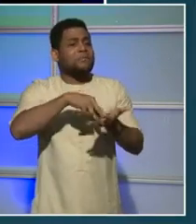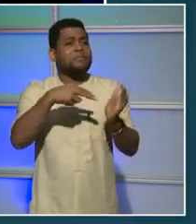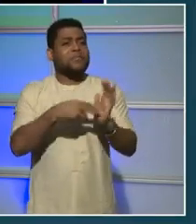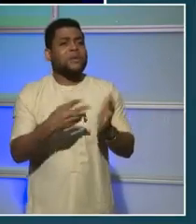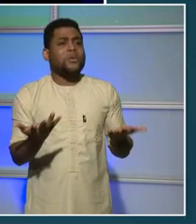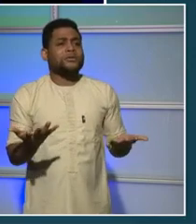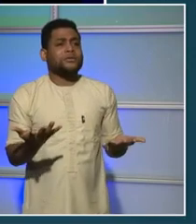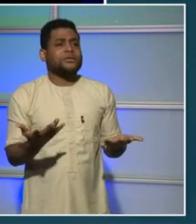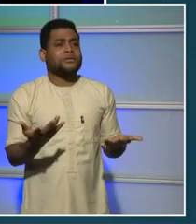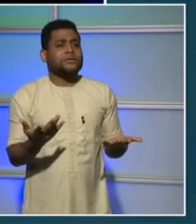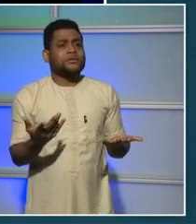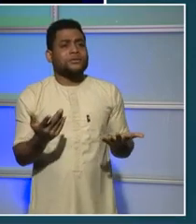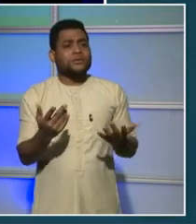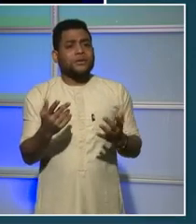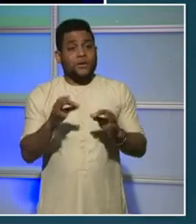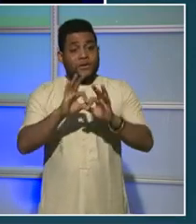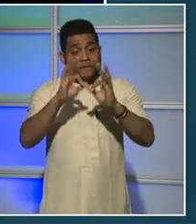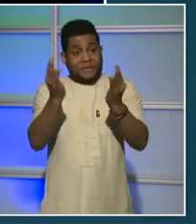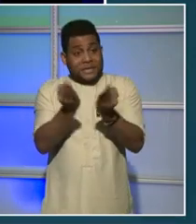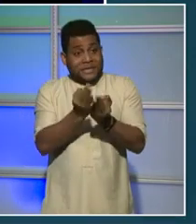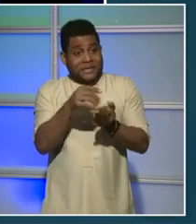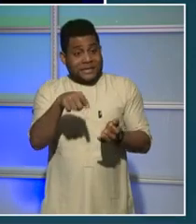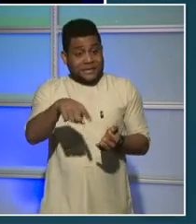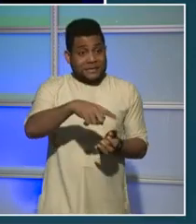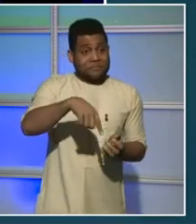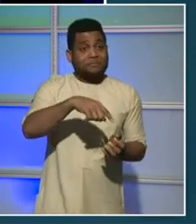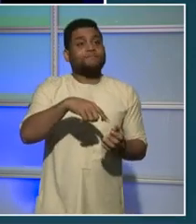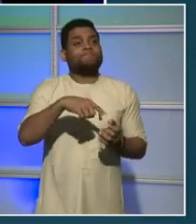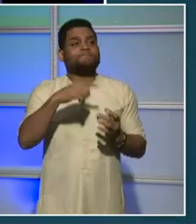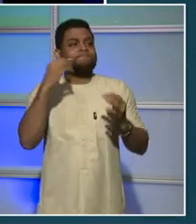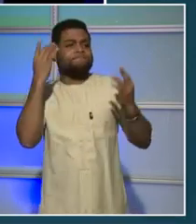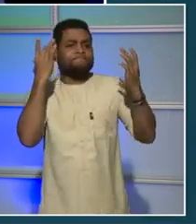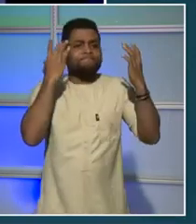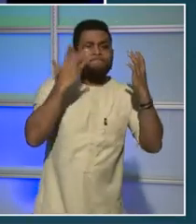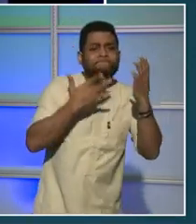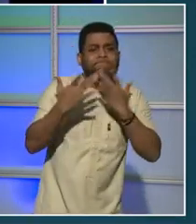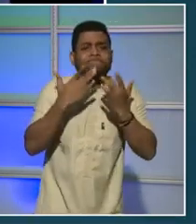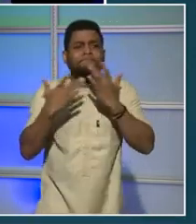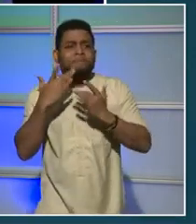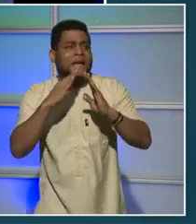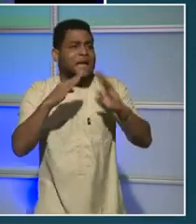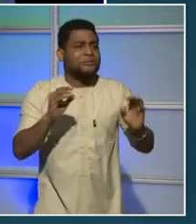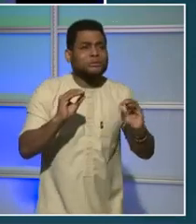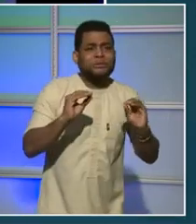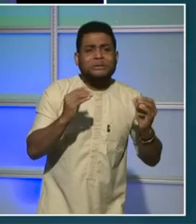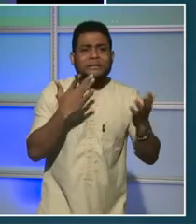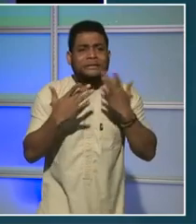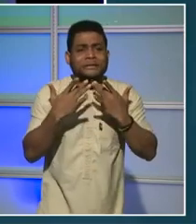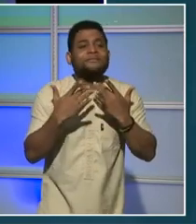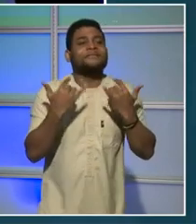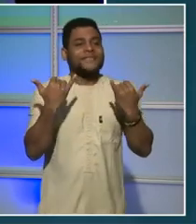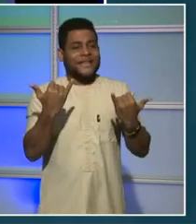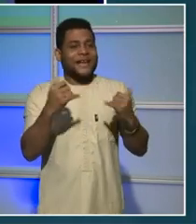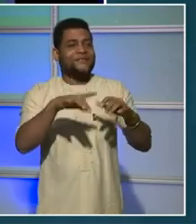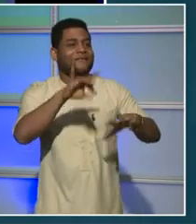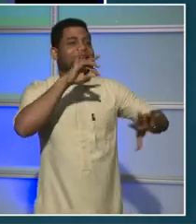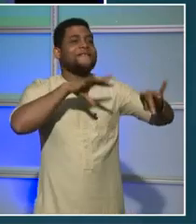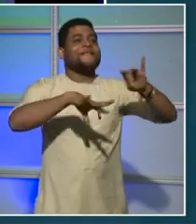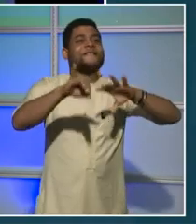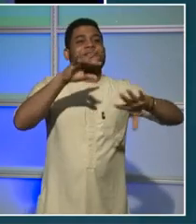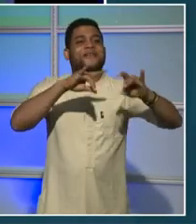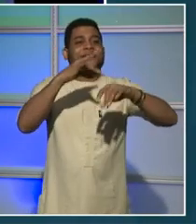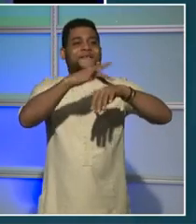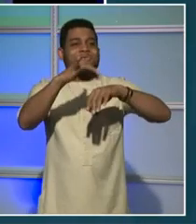certain neighborhoods and couldn't find a place are now finding more units that will be available to them and more